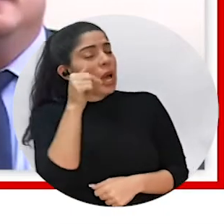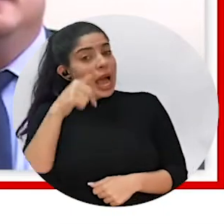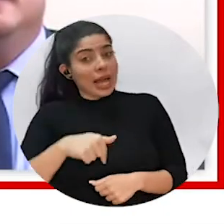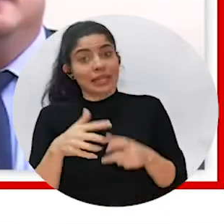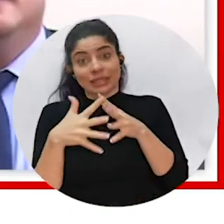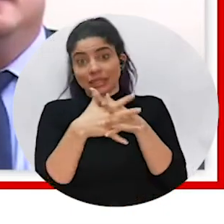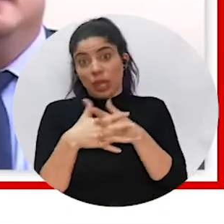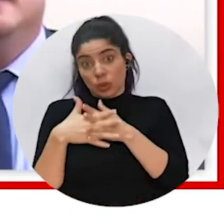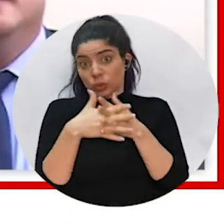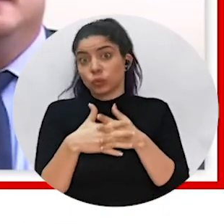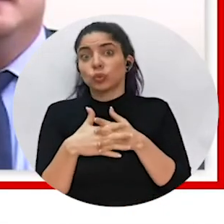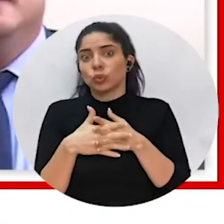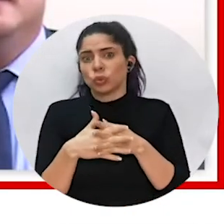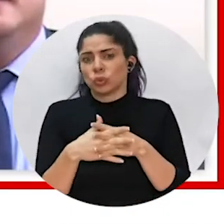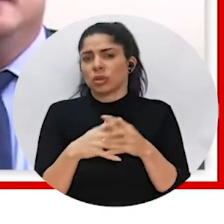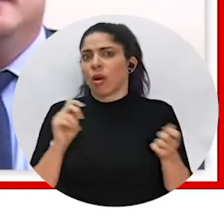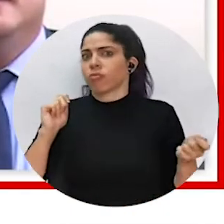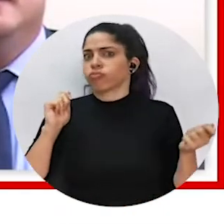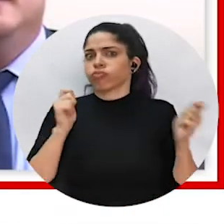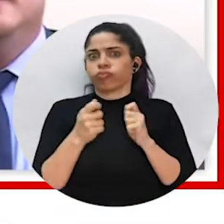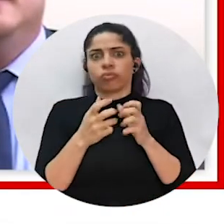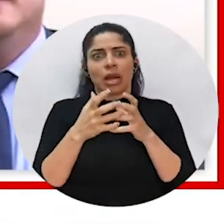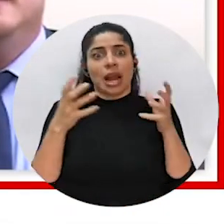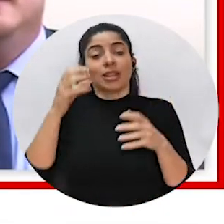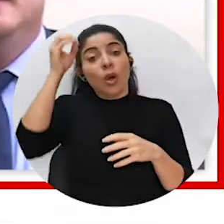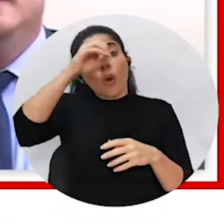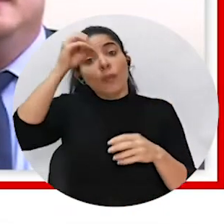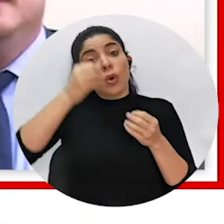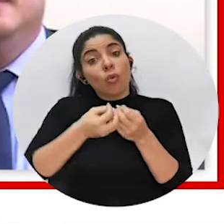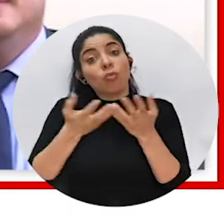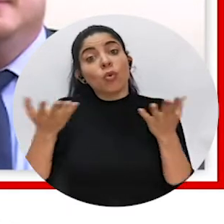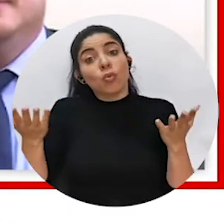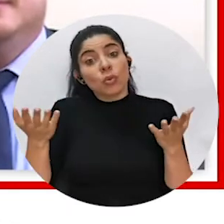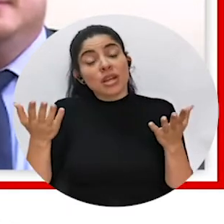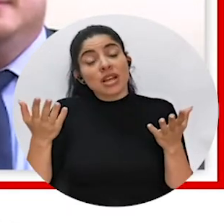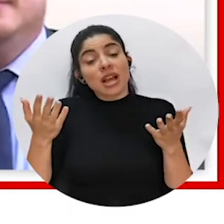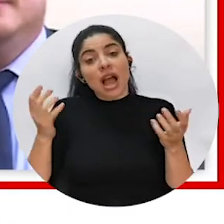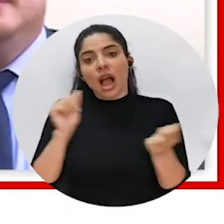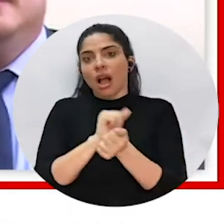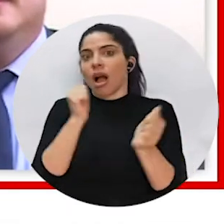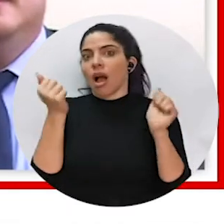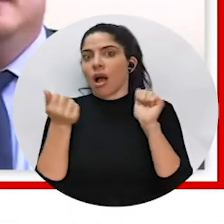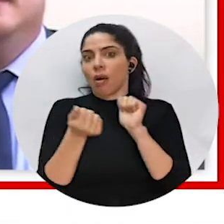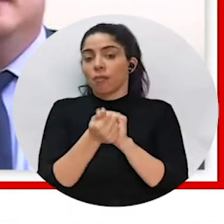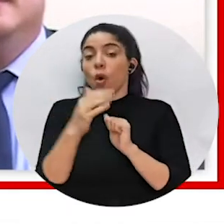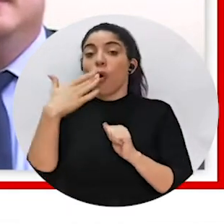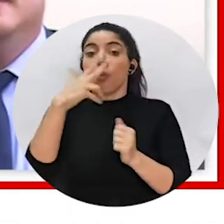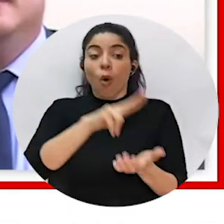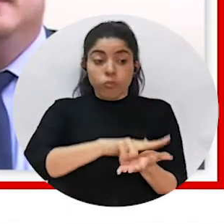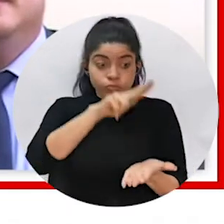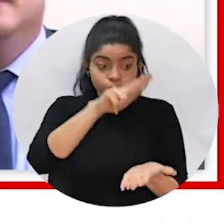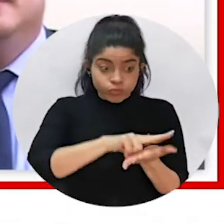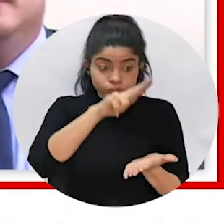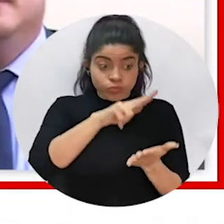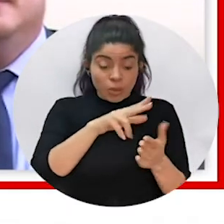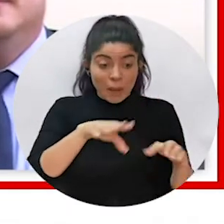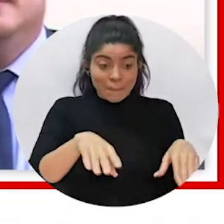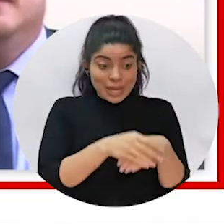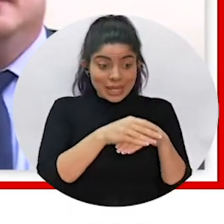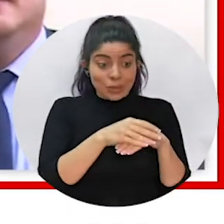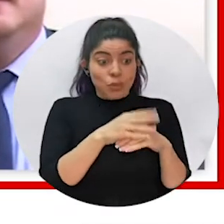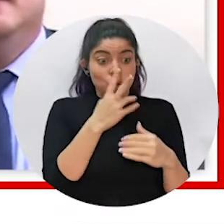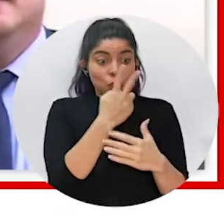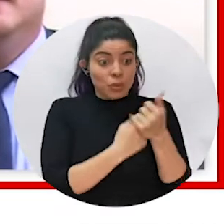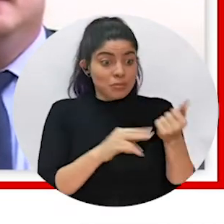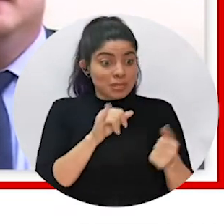I'm curious. know, here in the U.S., there was a big change in public opinion, you know, since same-sex marriage was legalized